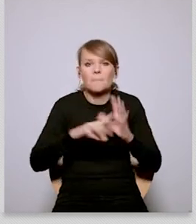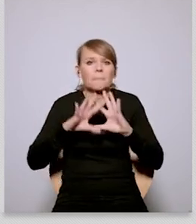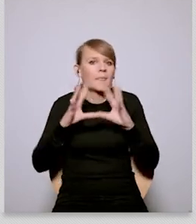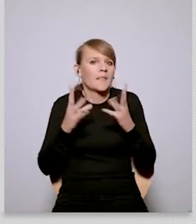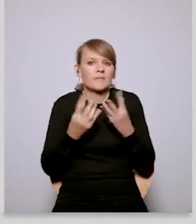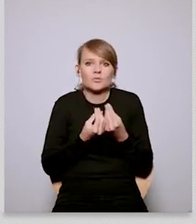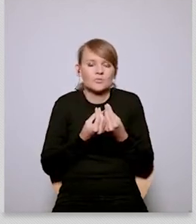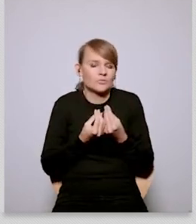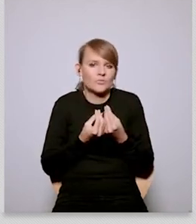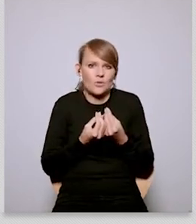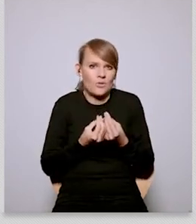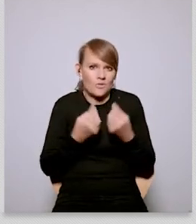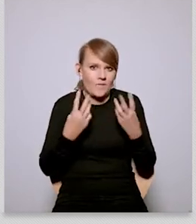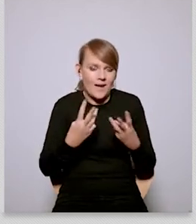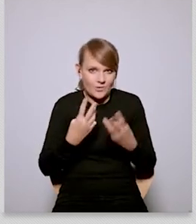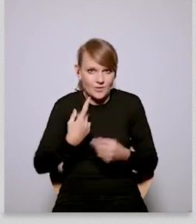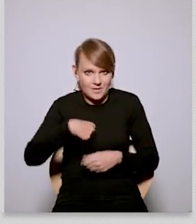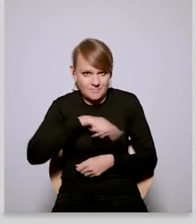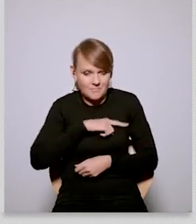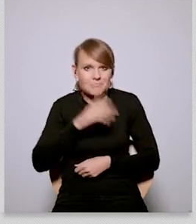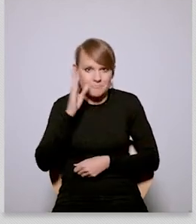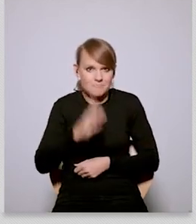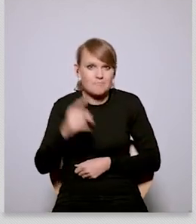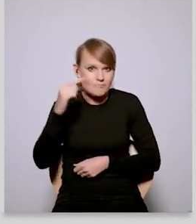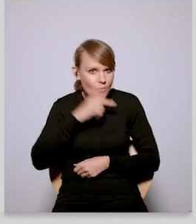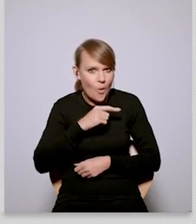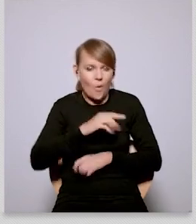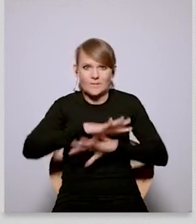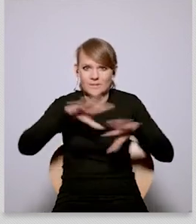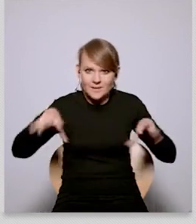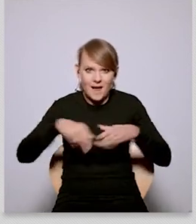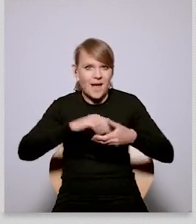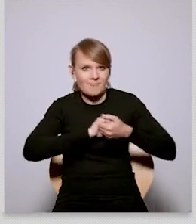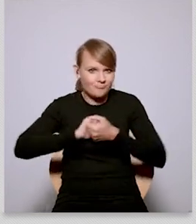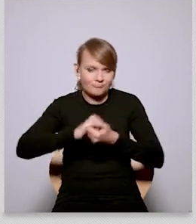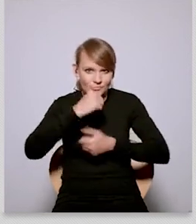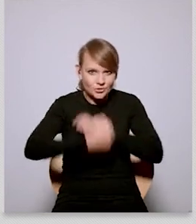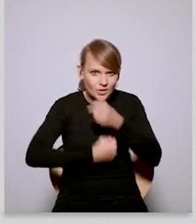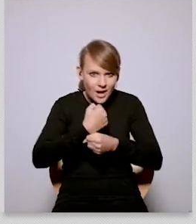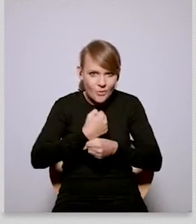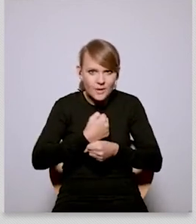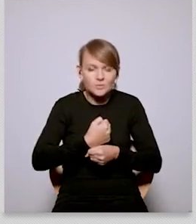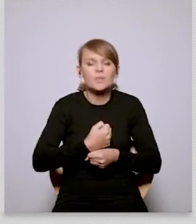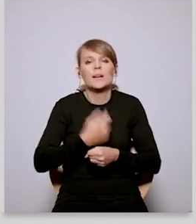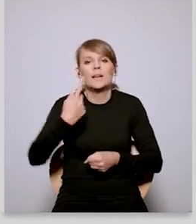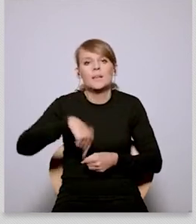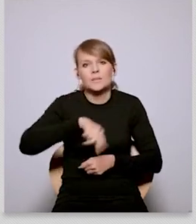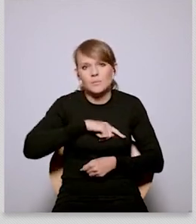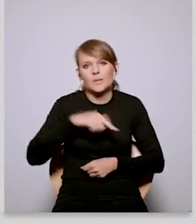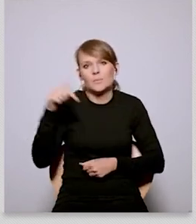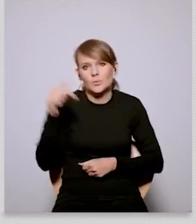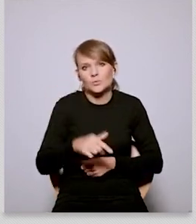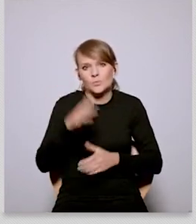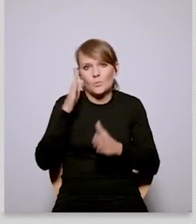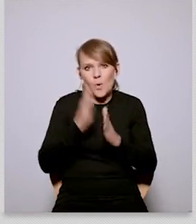because in order to shape this discussion um we we need to be um we need to be europe we cut that there are there are very few